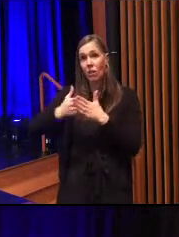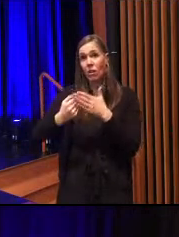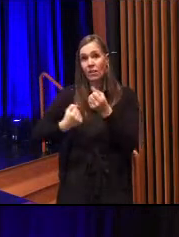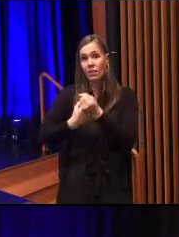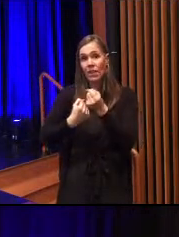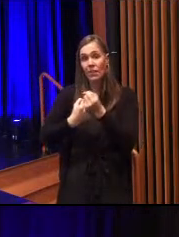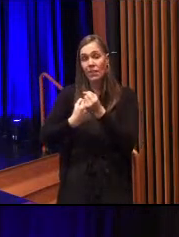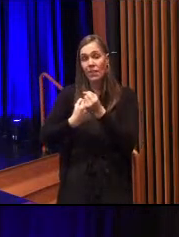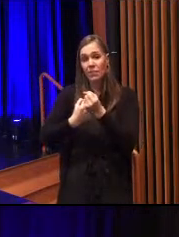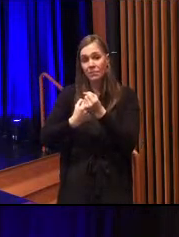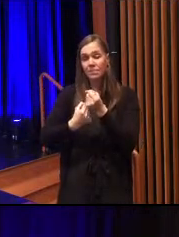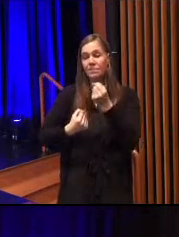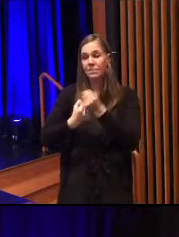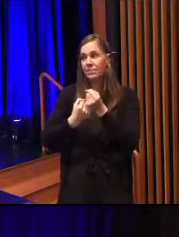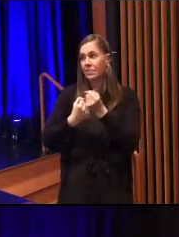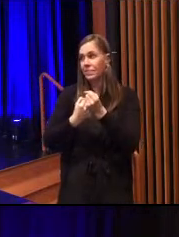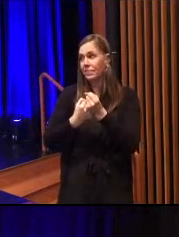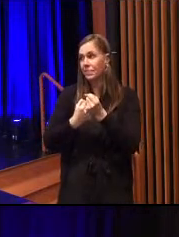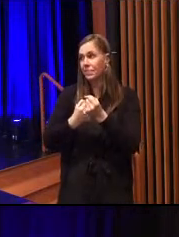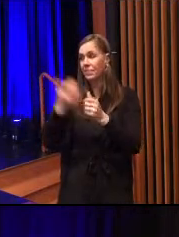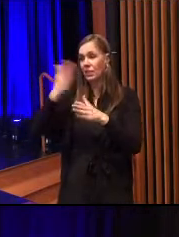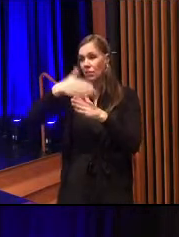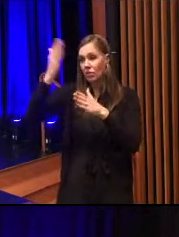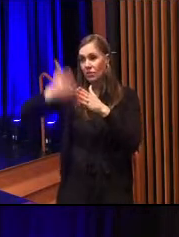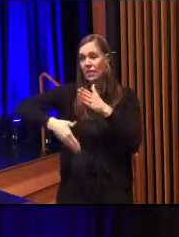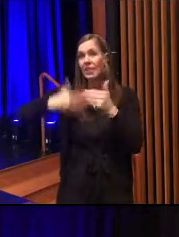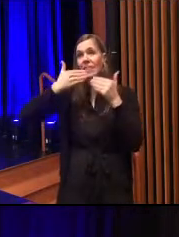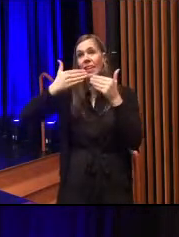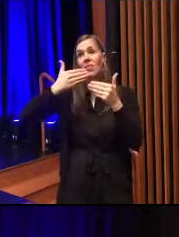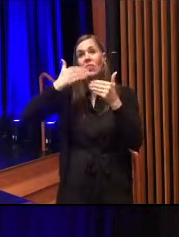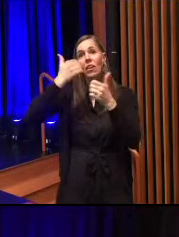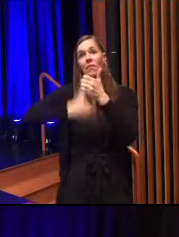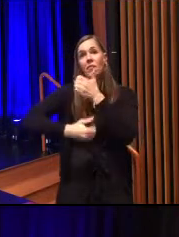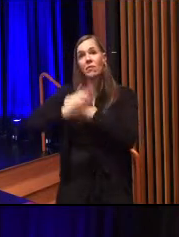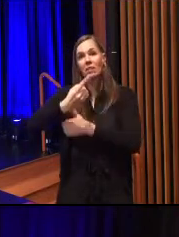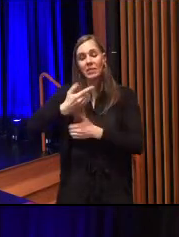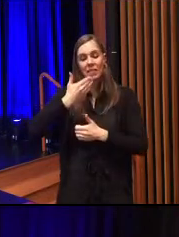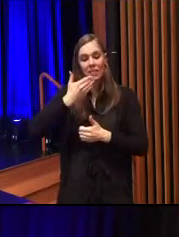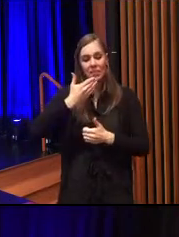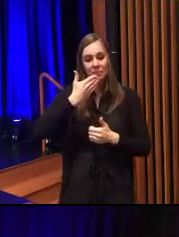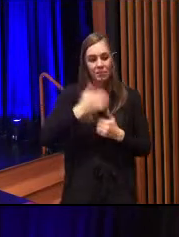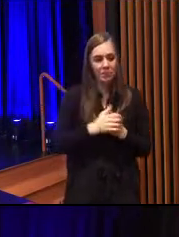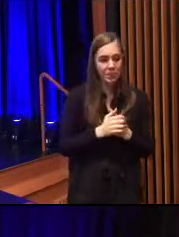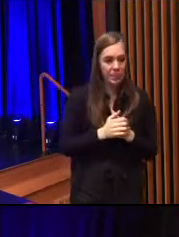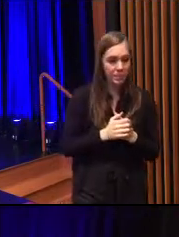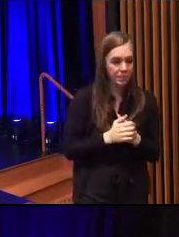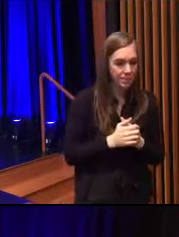favor? Aye. We are adjourned. Thank you, everyone. Thank you so much.